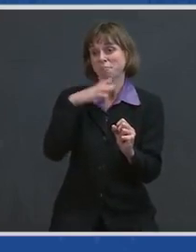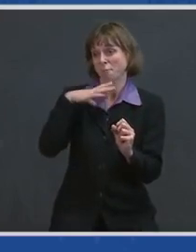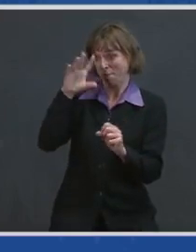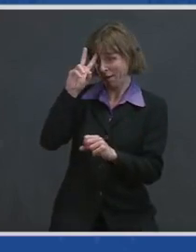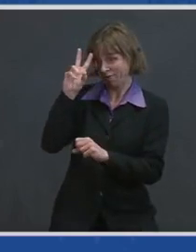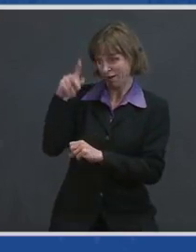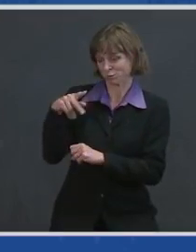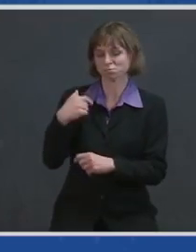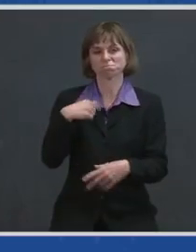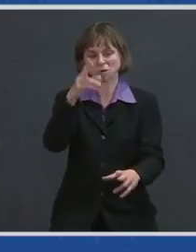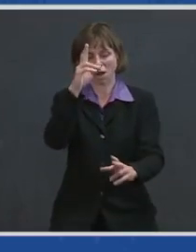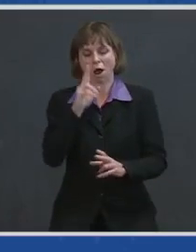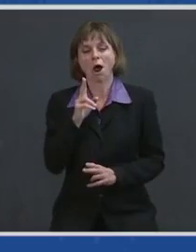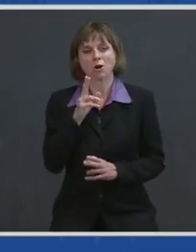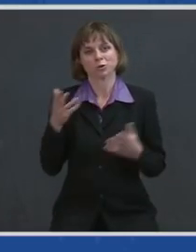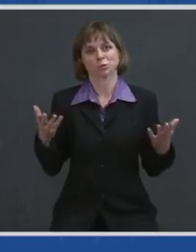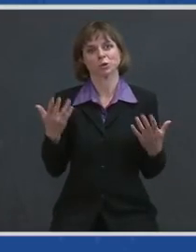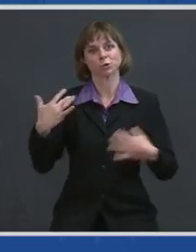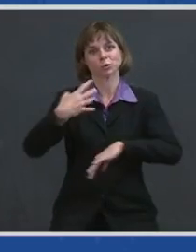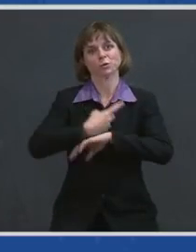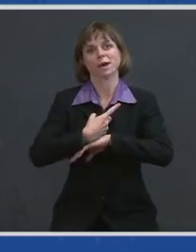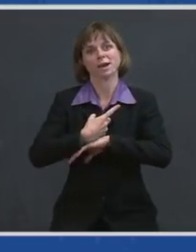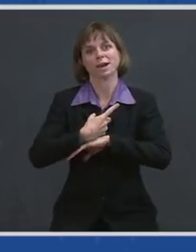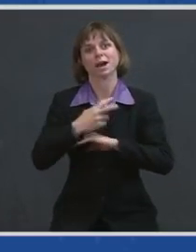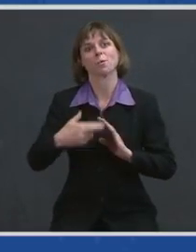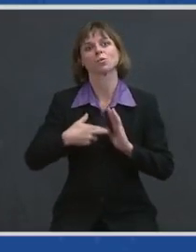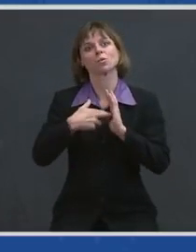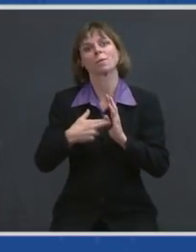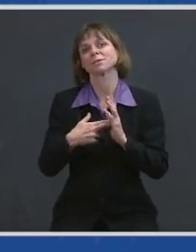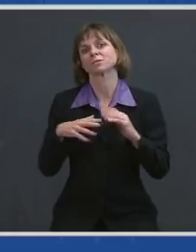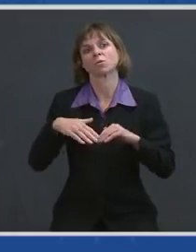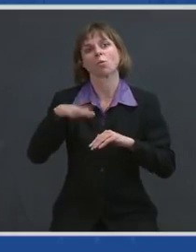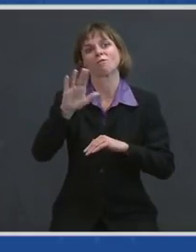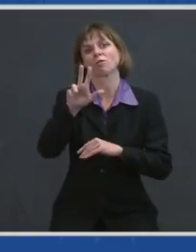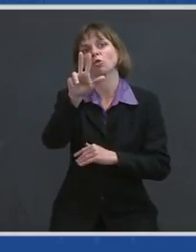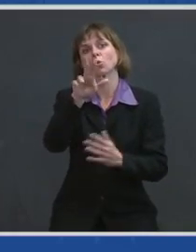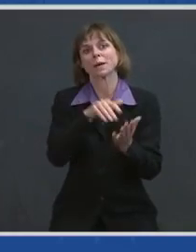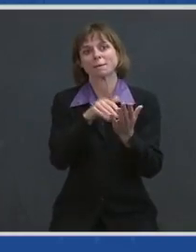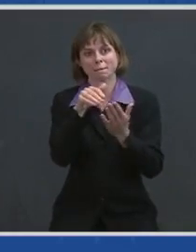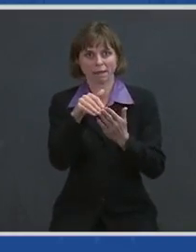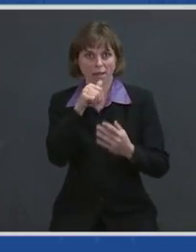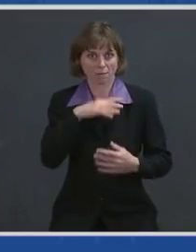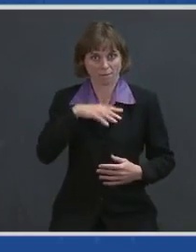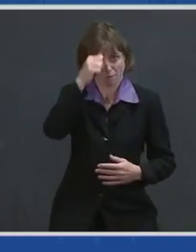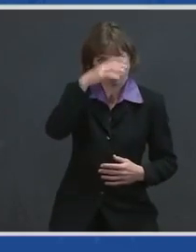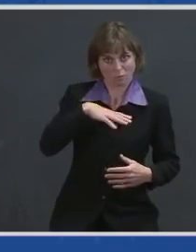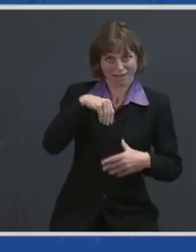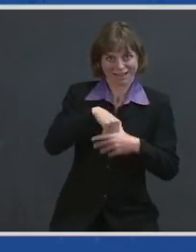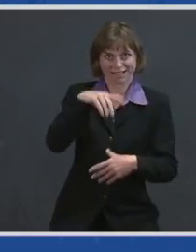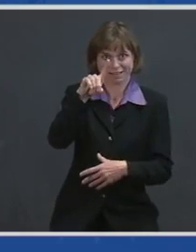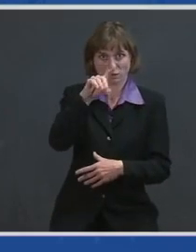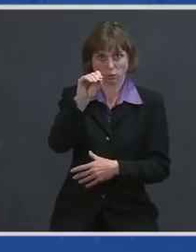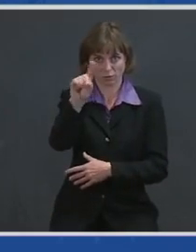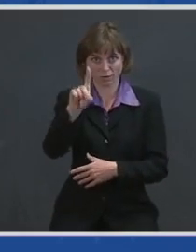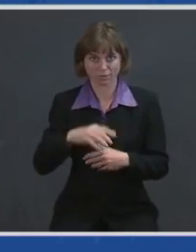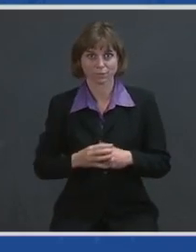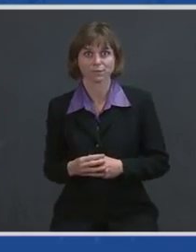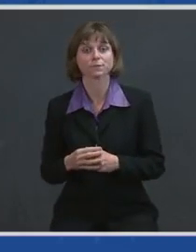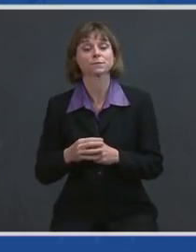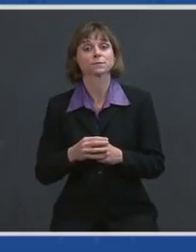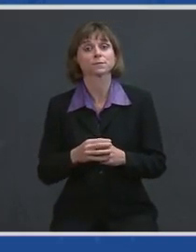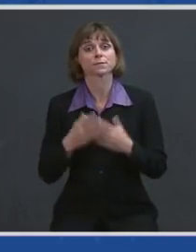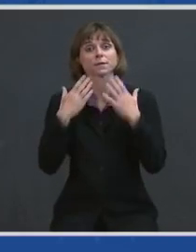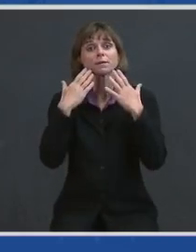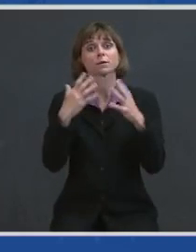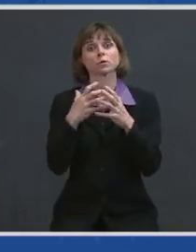I'm honored to be here today representing the more than three million women and men of the Department of Defense. Thank you